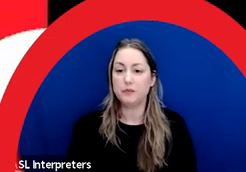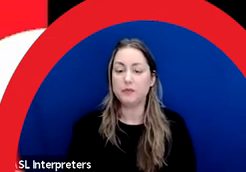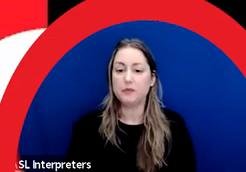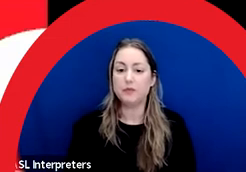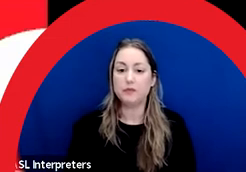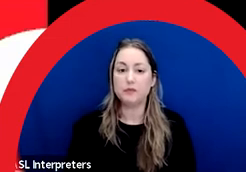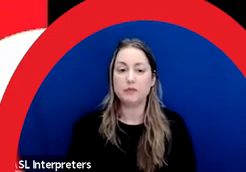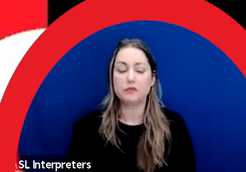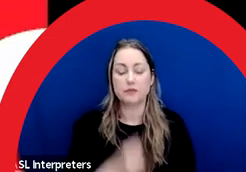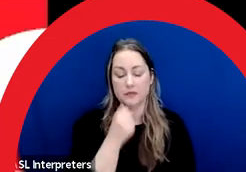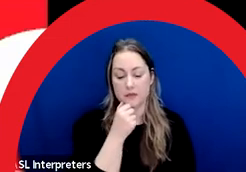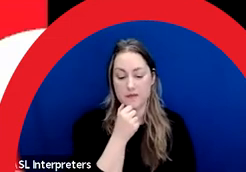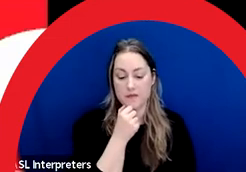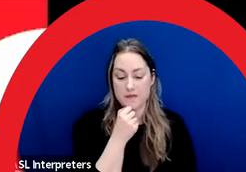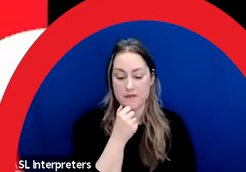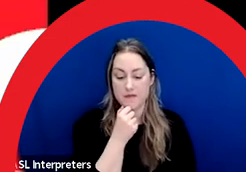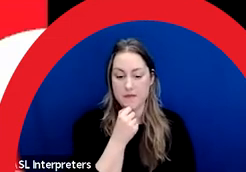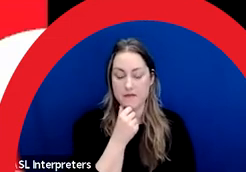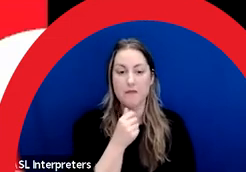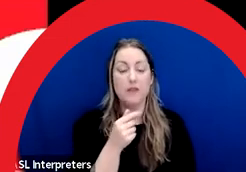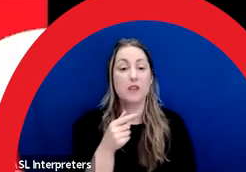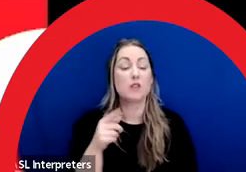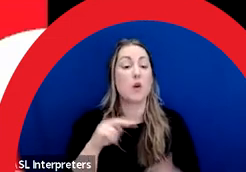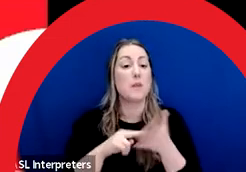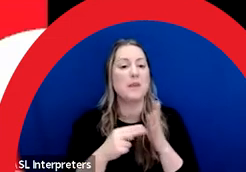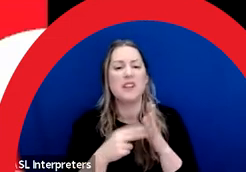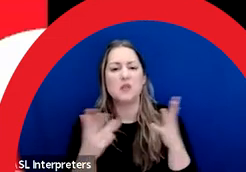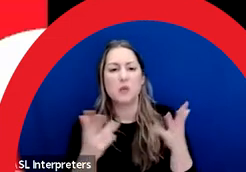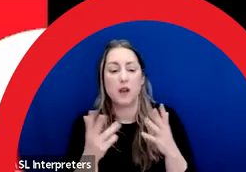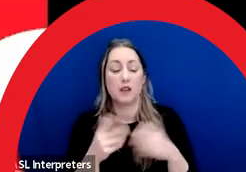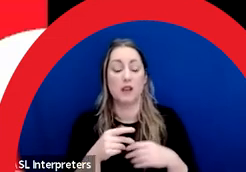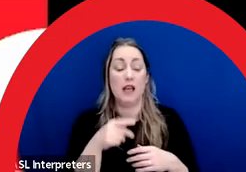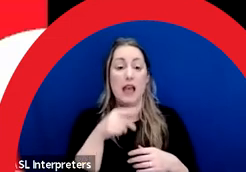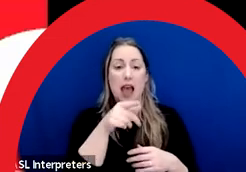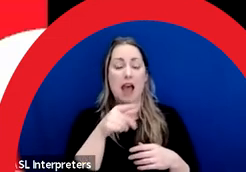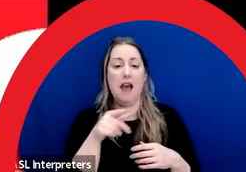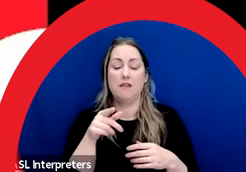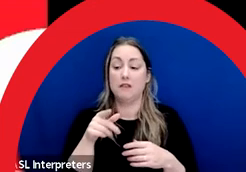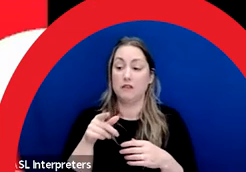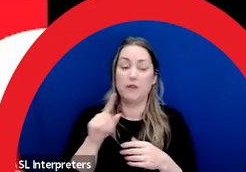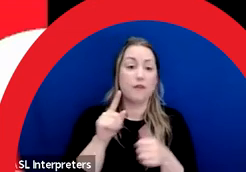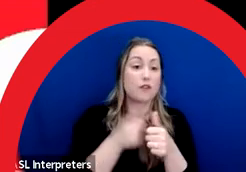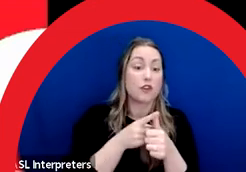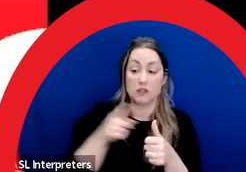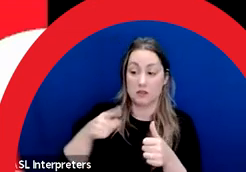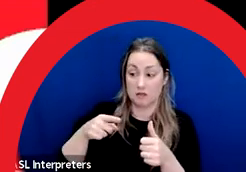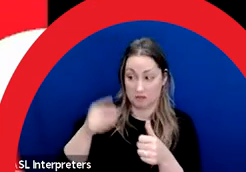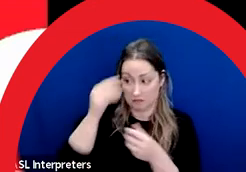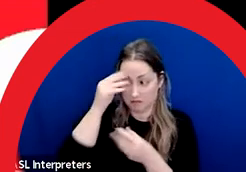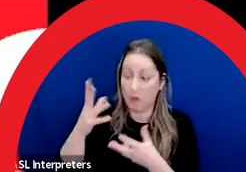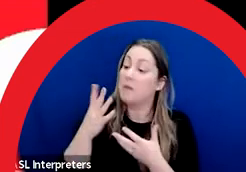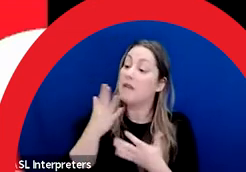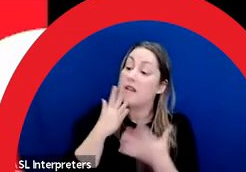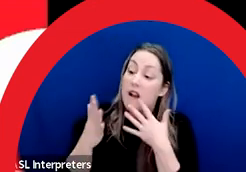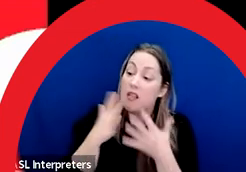At a high level, these include the colors used yellow,